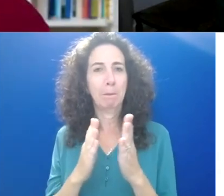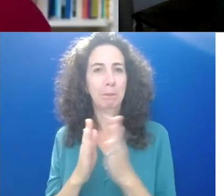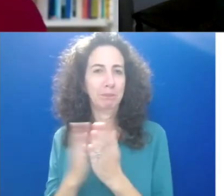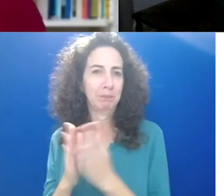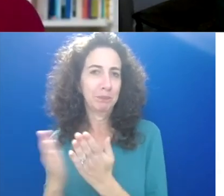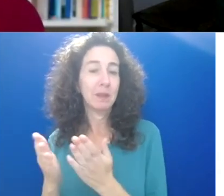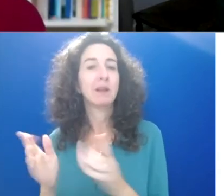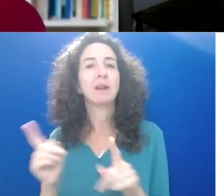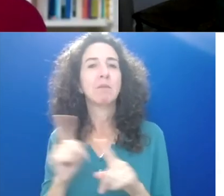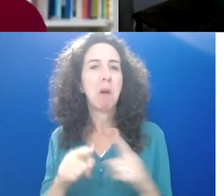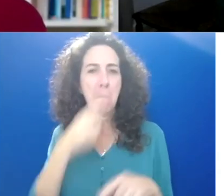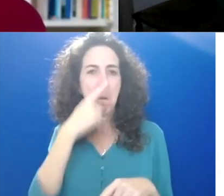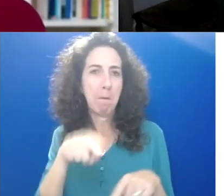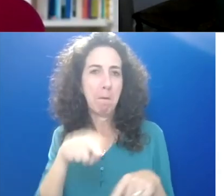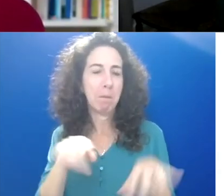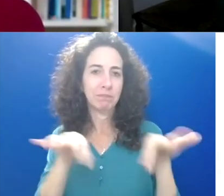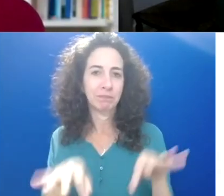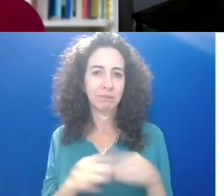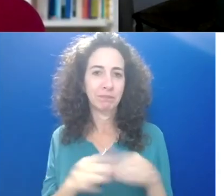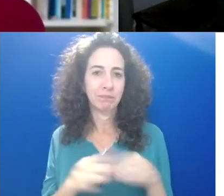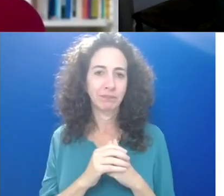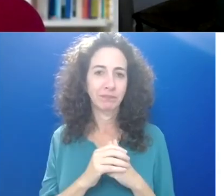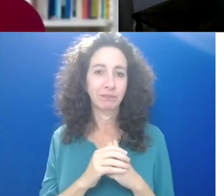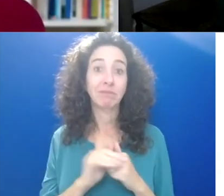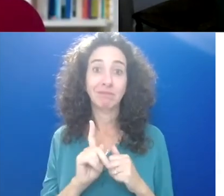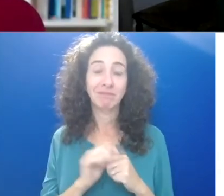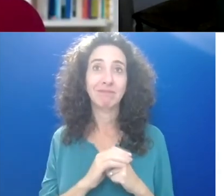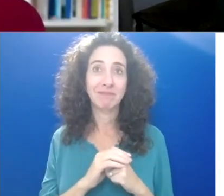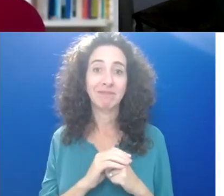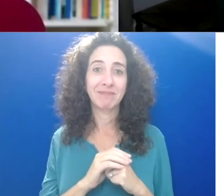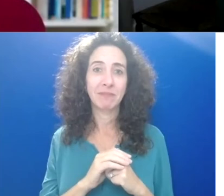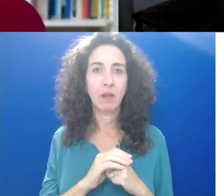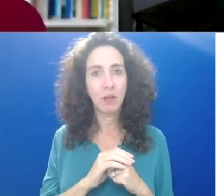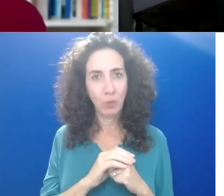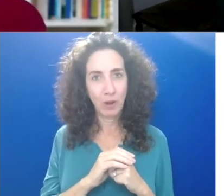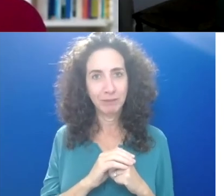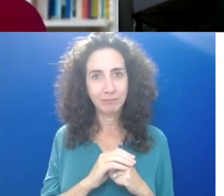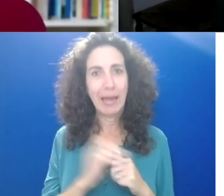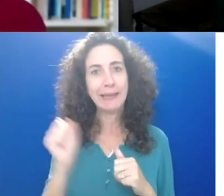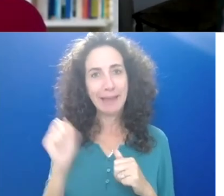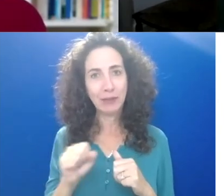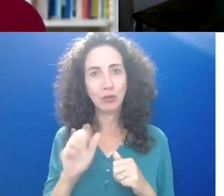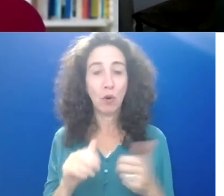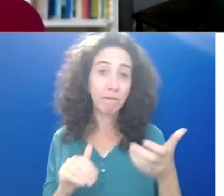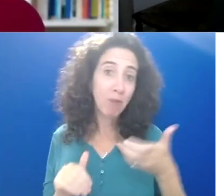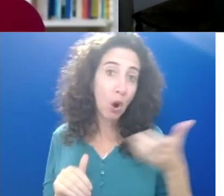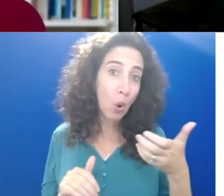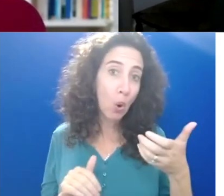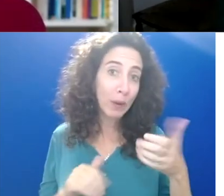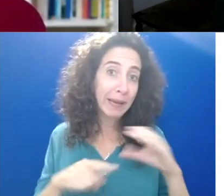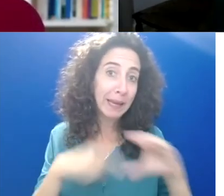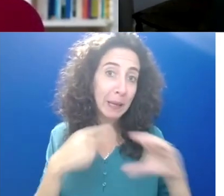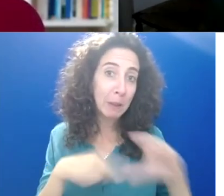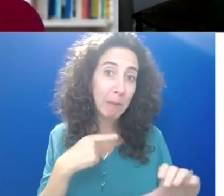just kind of introduce that for us. Well, first of all, do try to take a break from your phone and your email because I know you people.